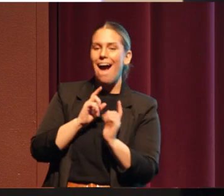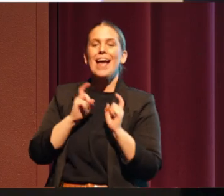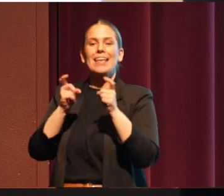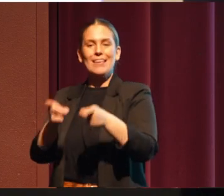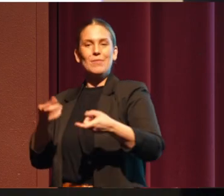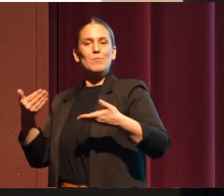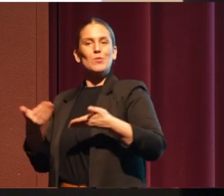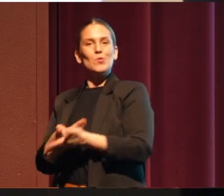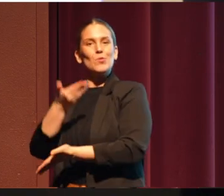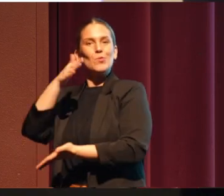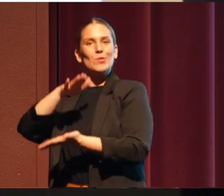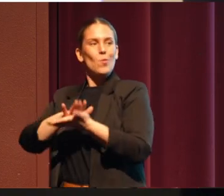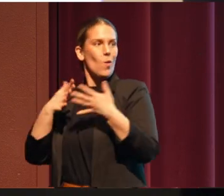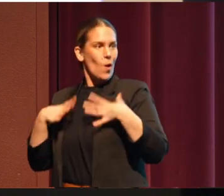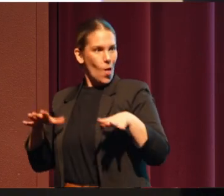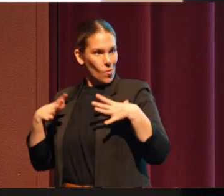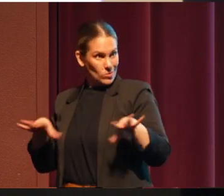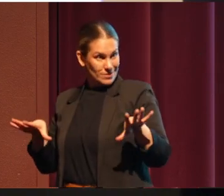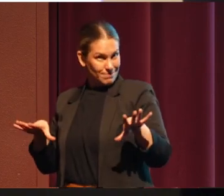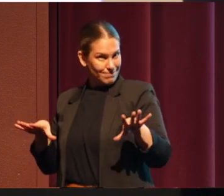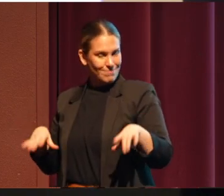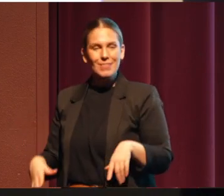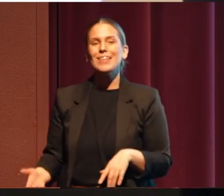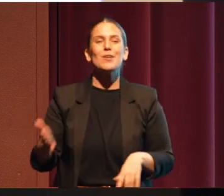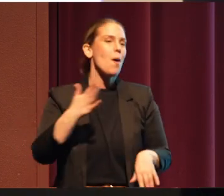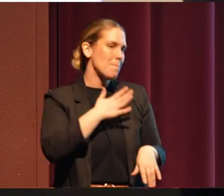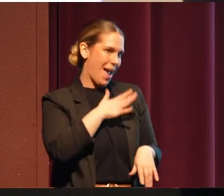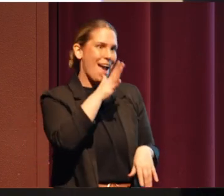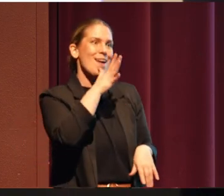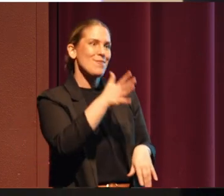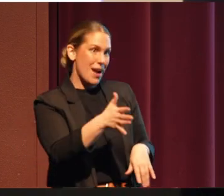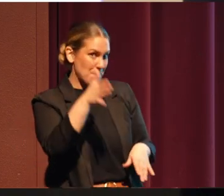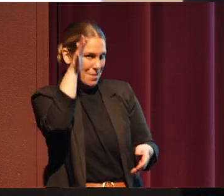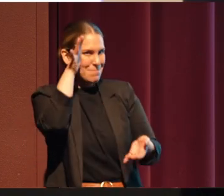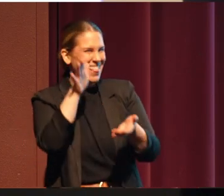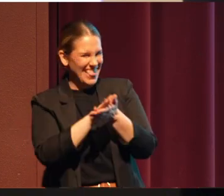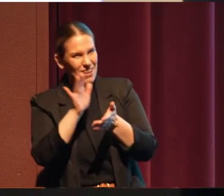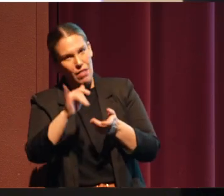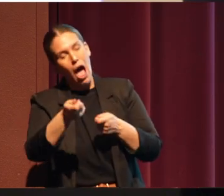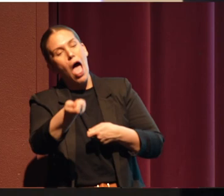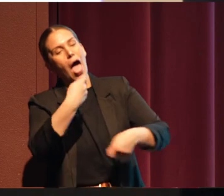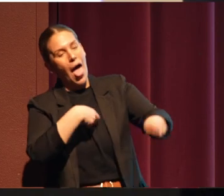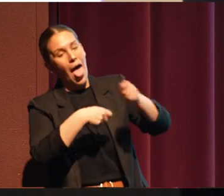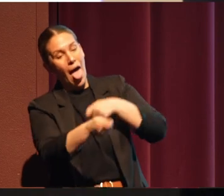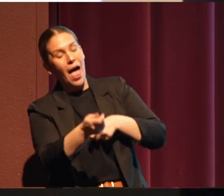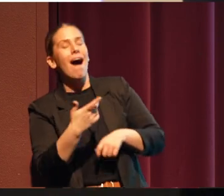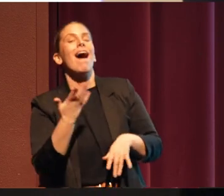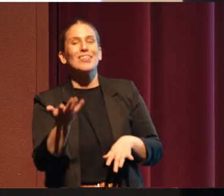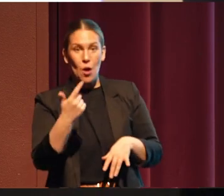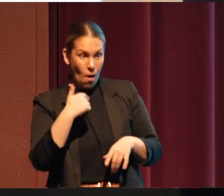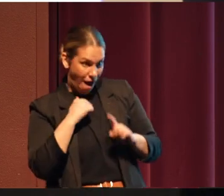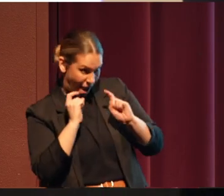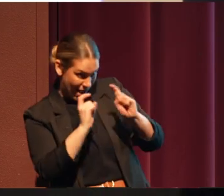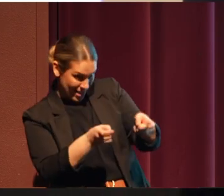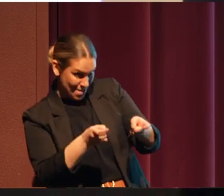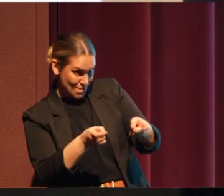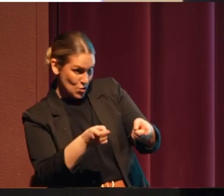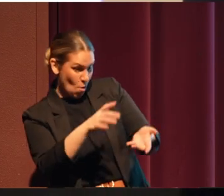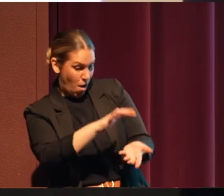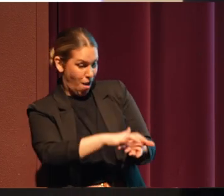school clothes. So my grandma believed in reciprocity. You give me that bucket of huckleberries, I will give you an outfit.